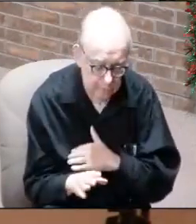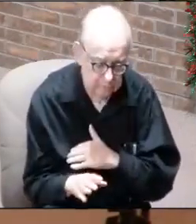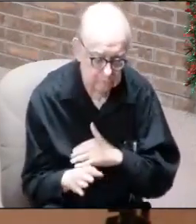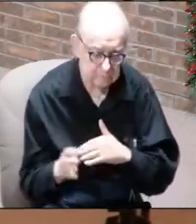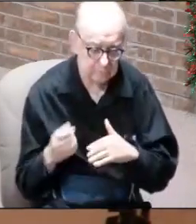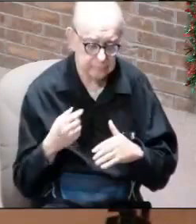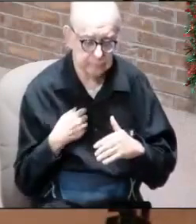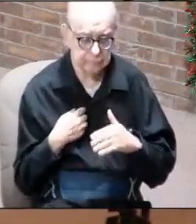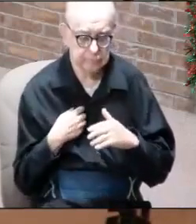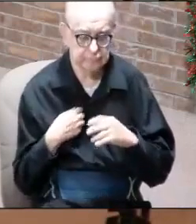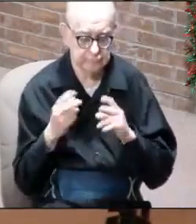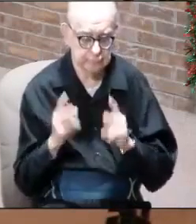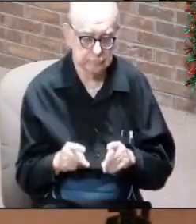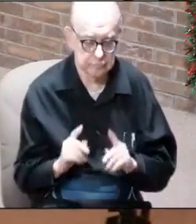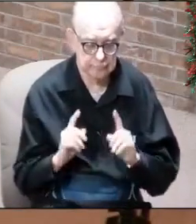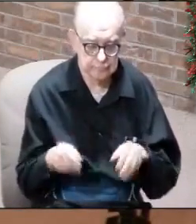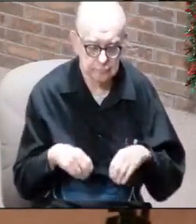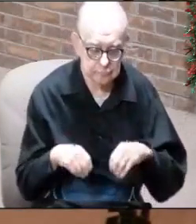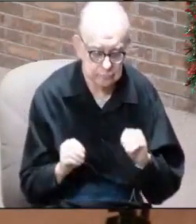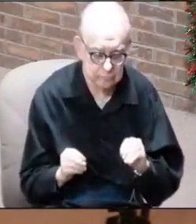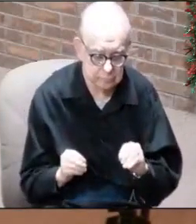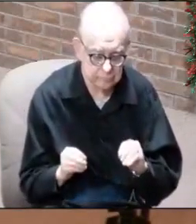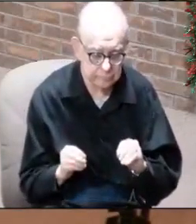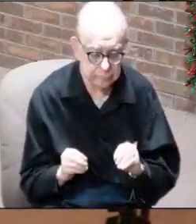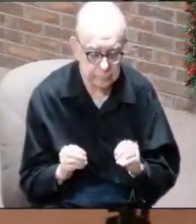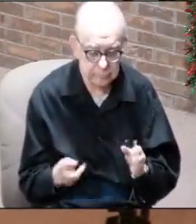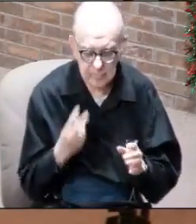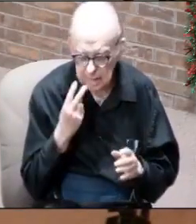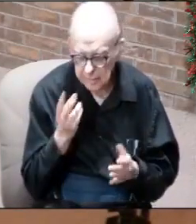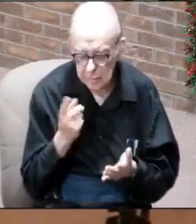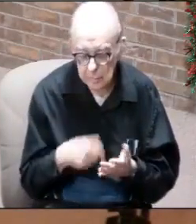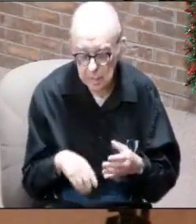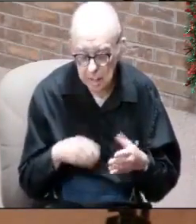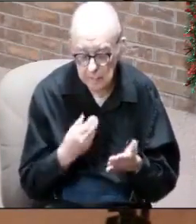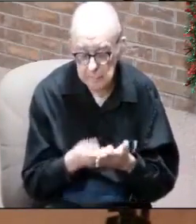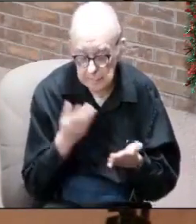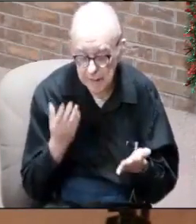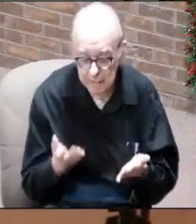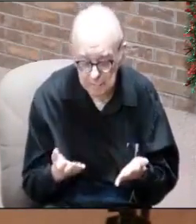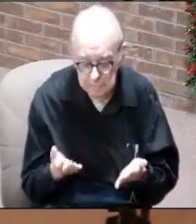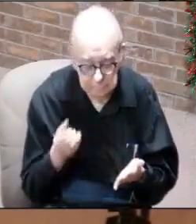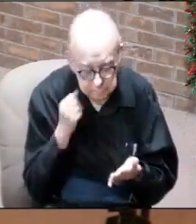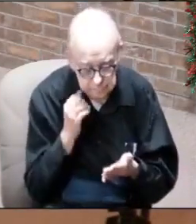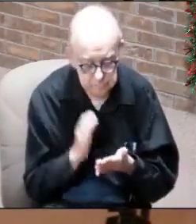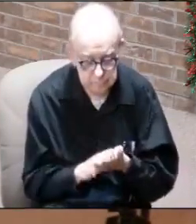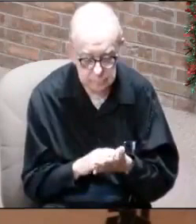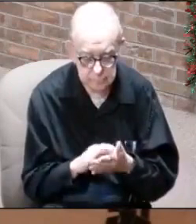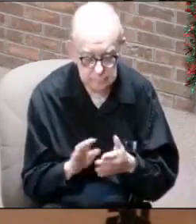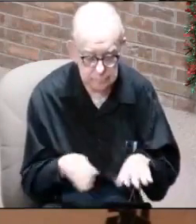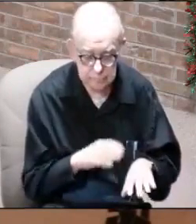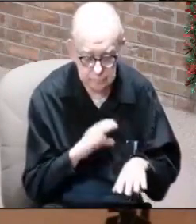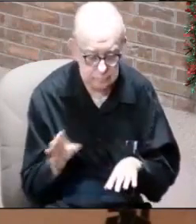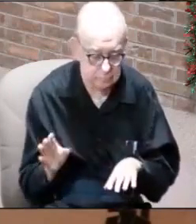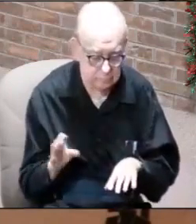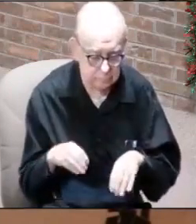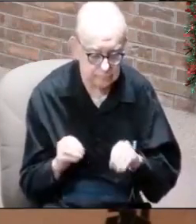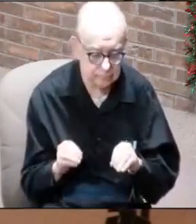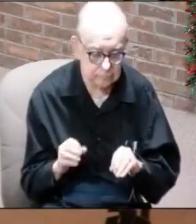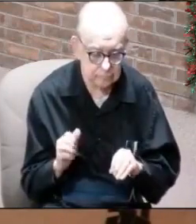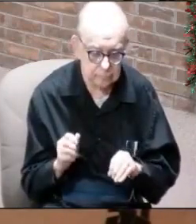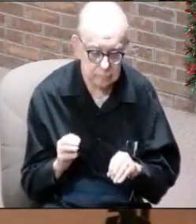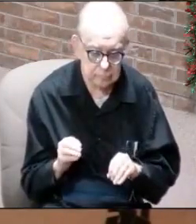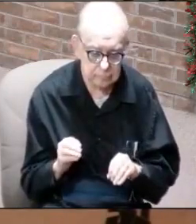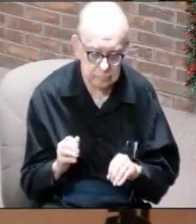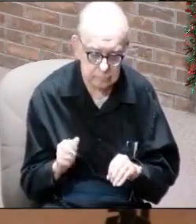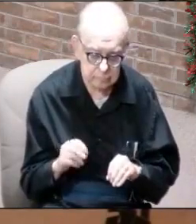I'm a type of person, when I go shopping, I want to see what I'm buying. Okay? My wife did all of the Christmas shopping on Amazon.